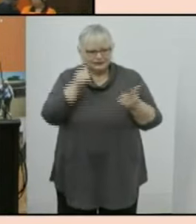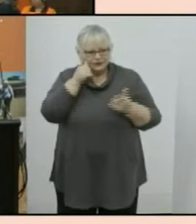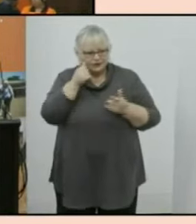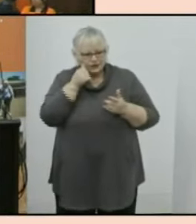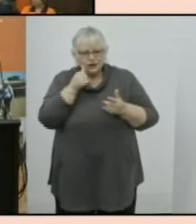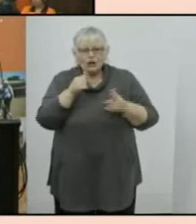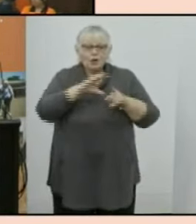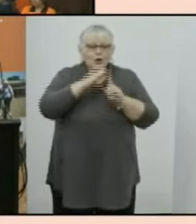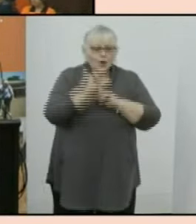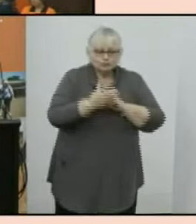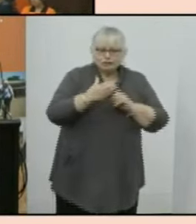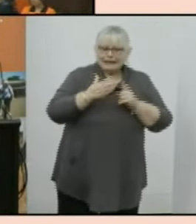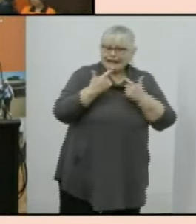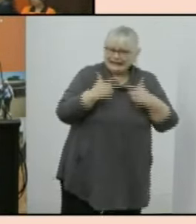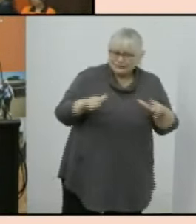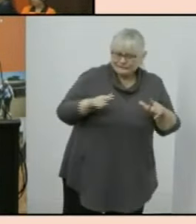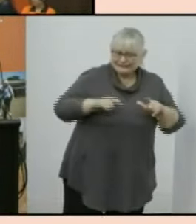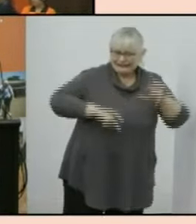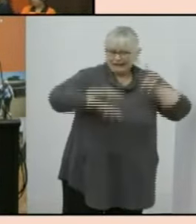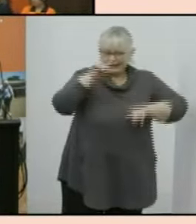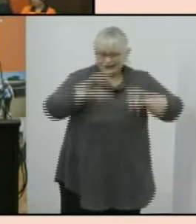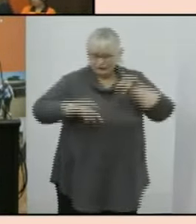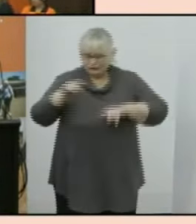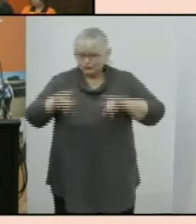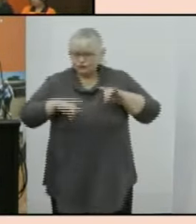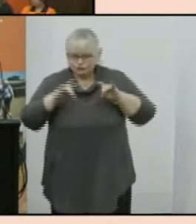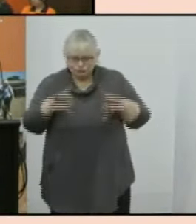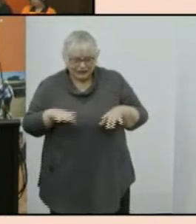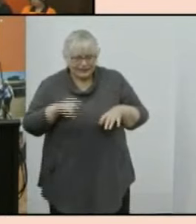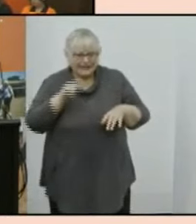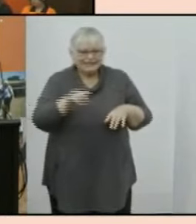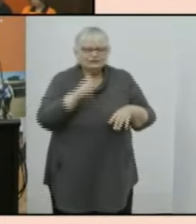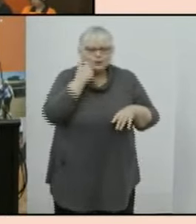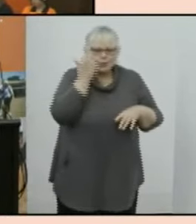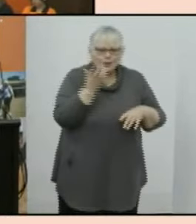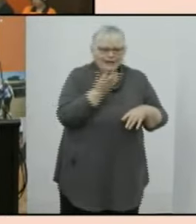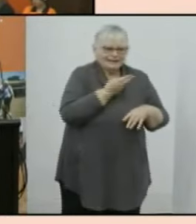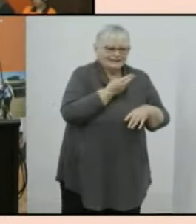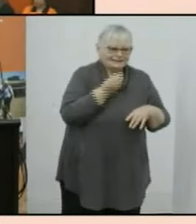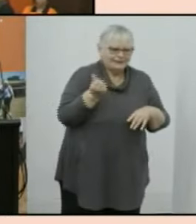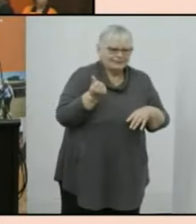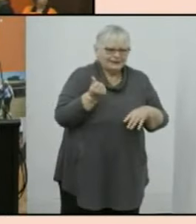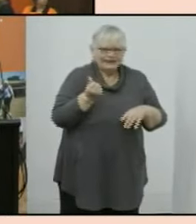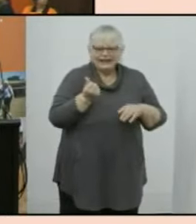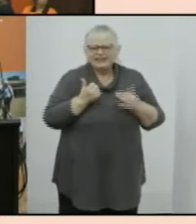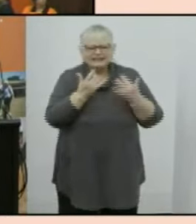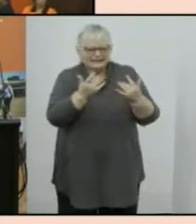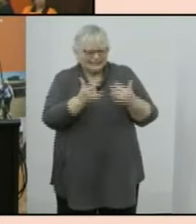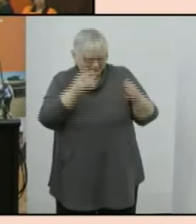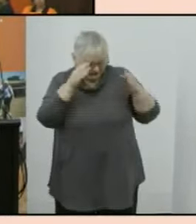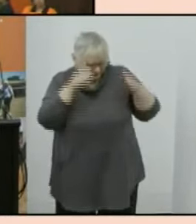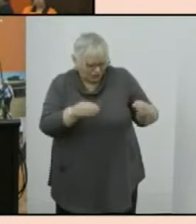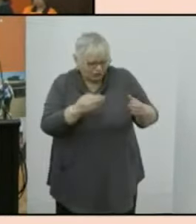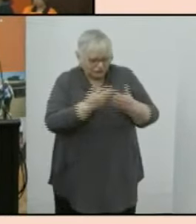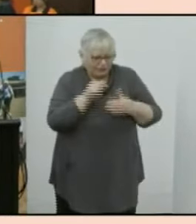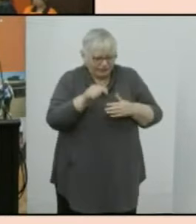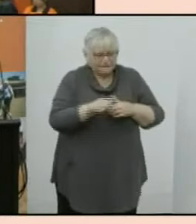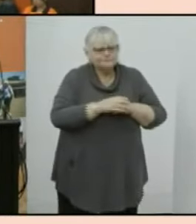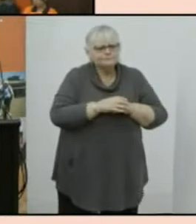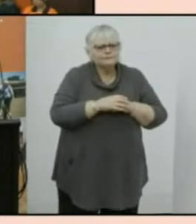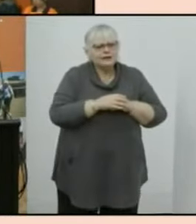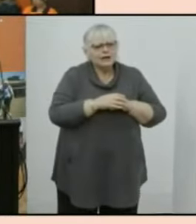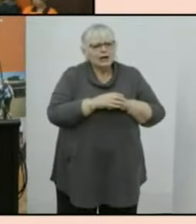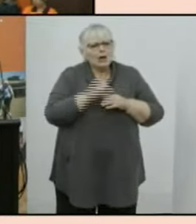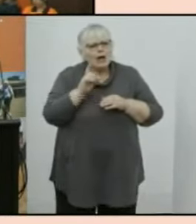linguistically diverse australians is always something that the focus that census focuses on um